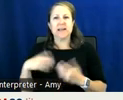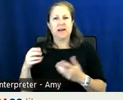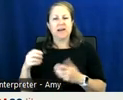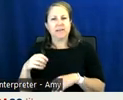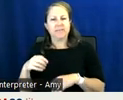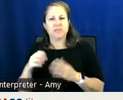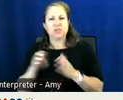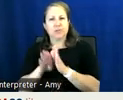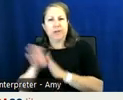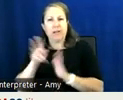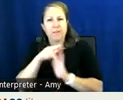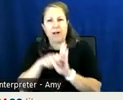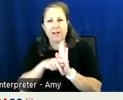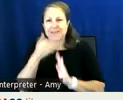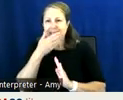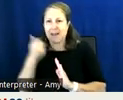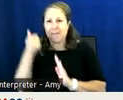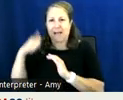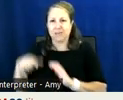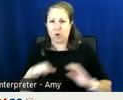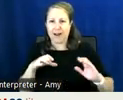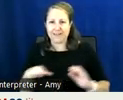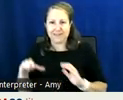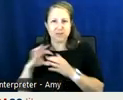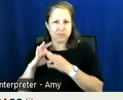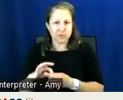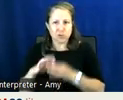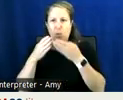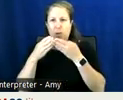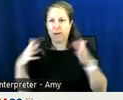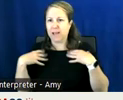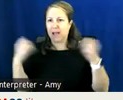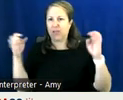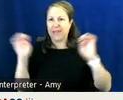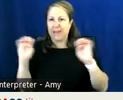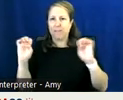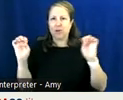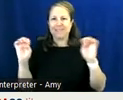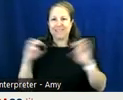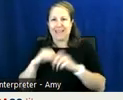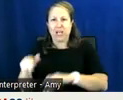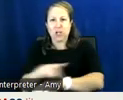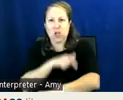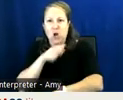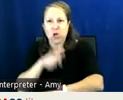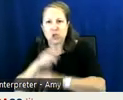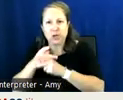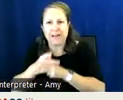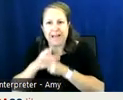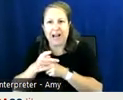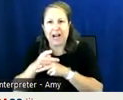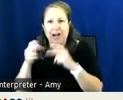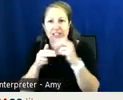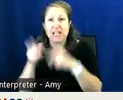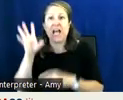and best practices for um public health emergencies in long-term care facilities including visitations